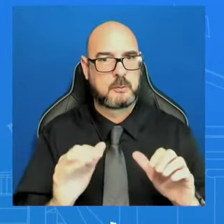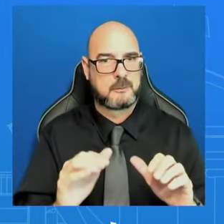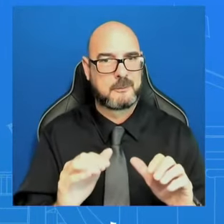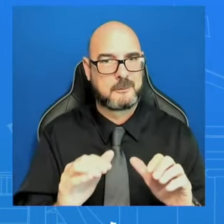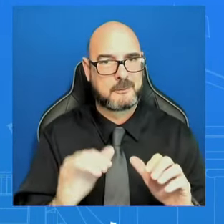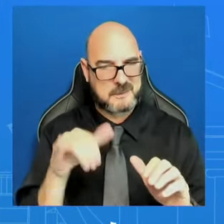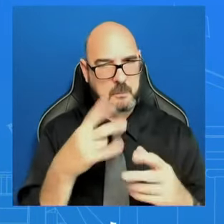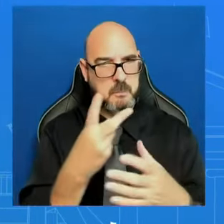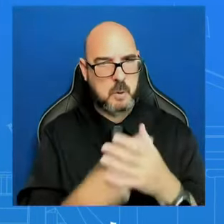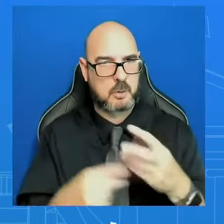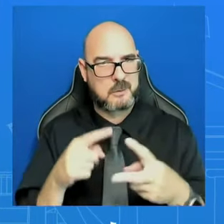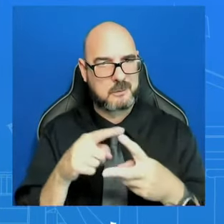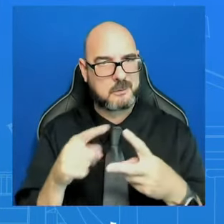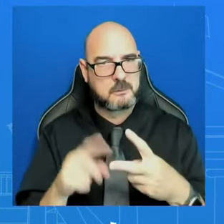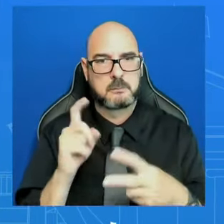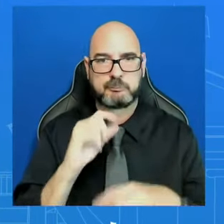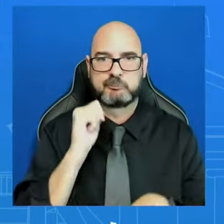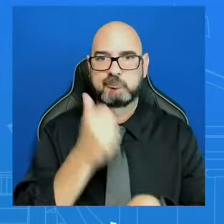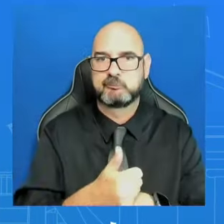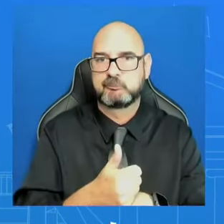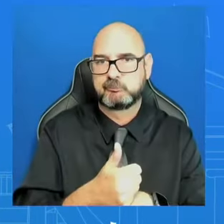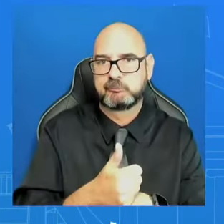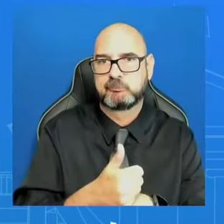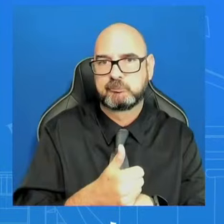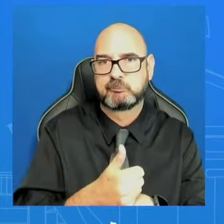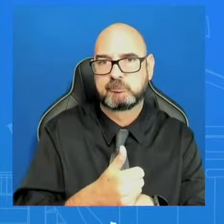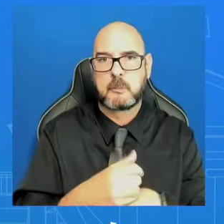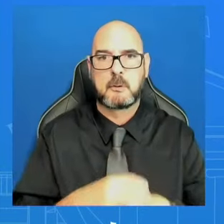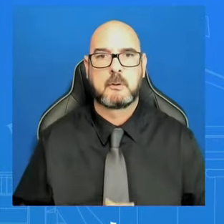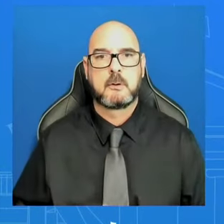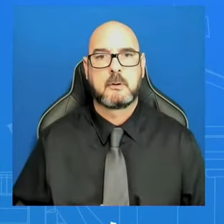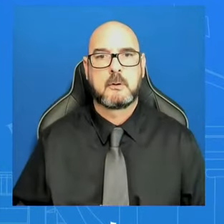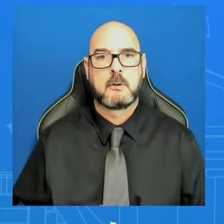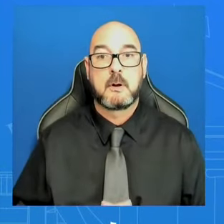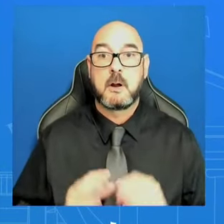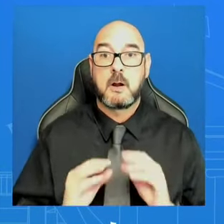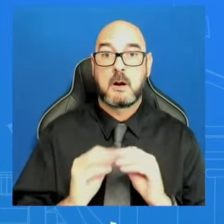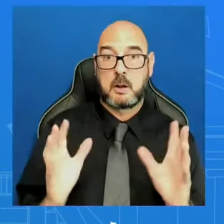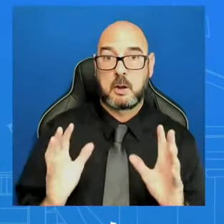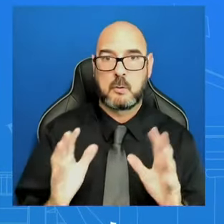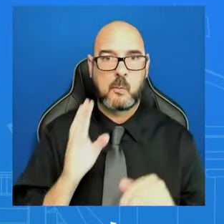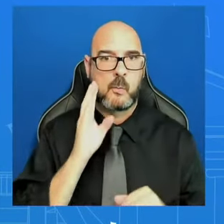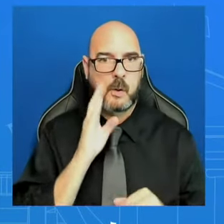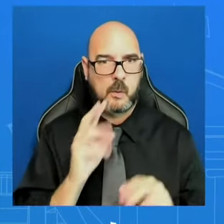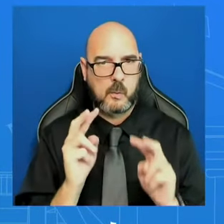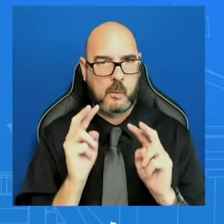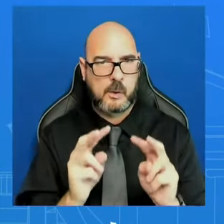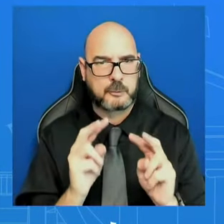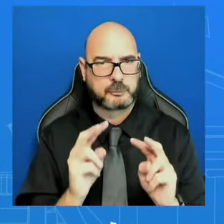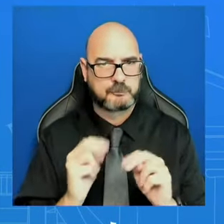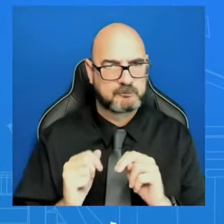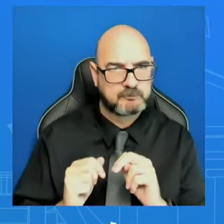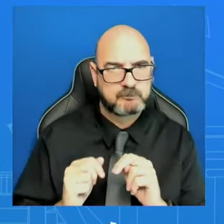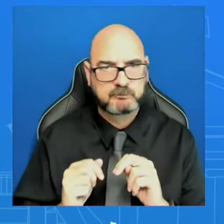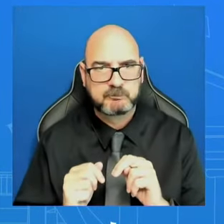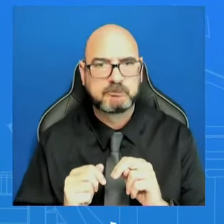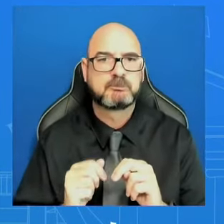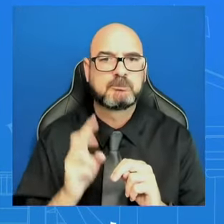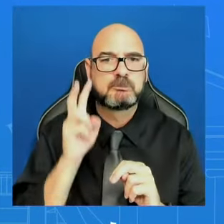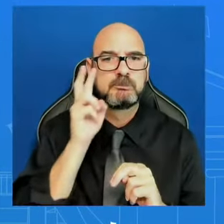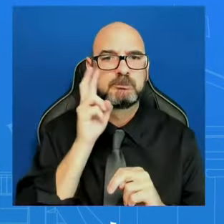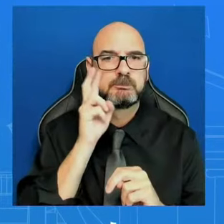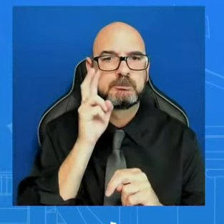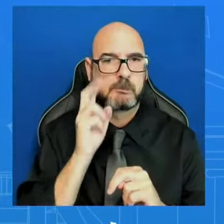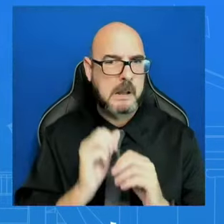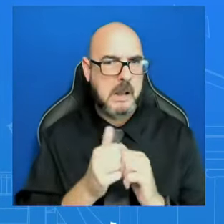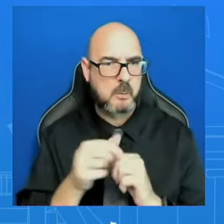them. And so we obviously will watch closely and monitor how they do on the commitments that